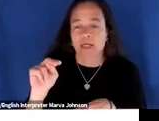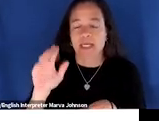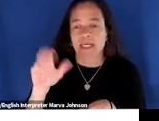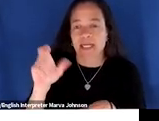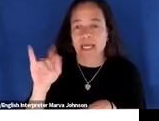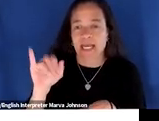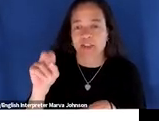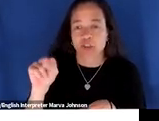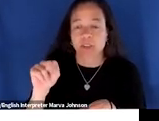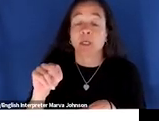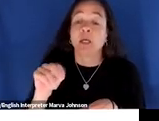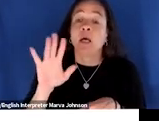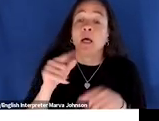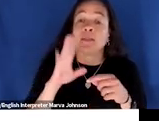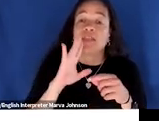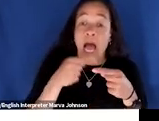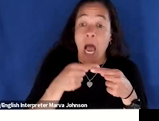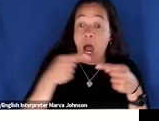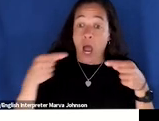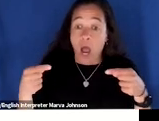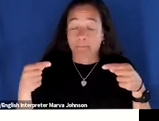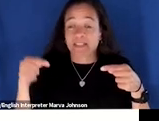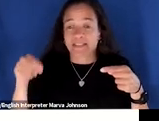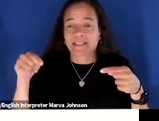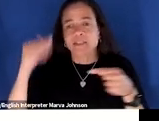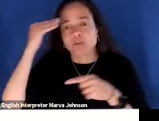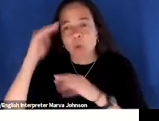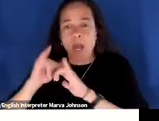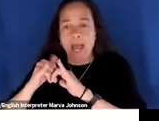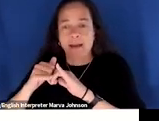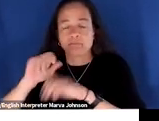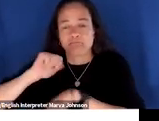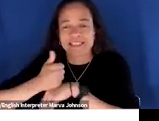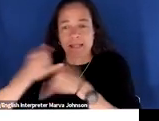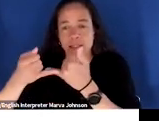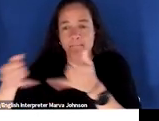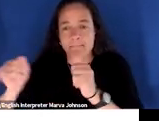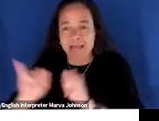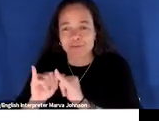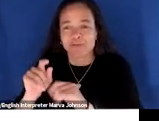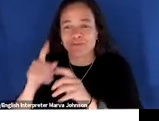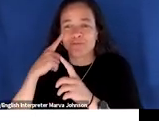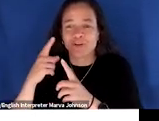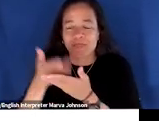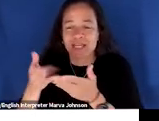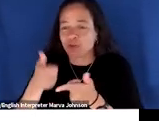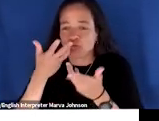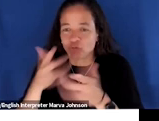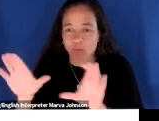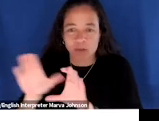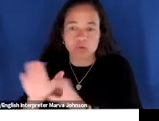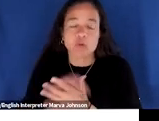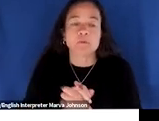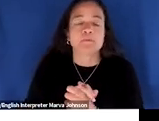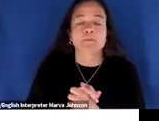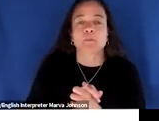the flip side is just you know a great way of not not doing it right setting the boundaries these days i would say especially um you know